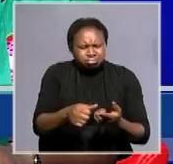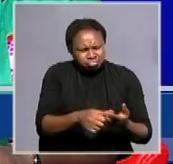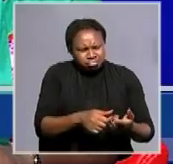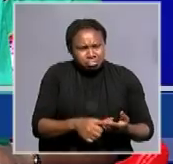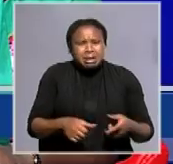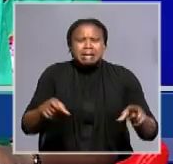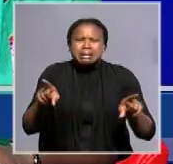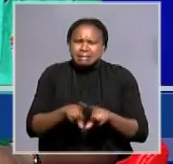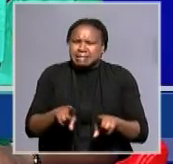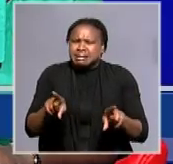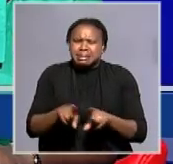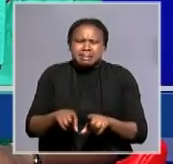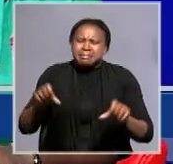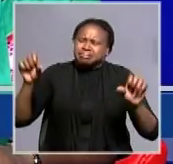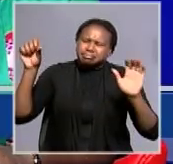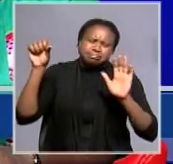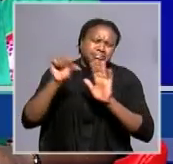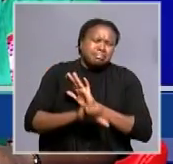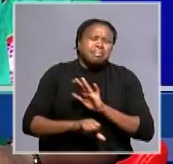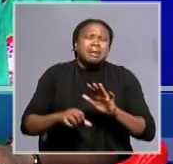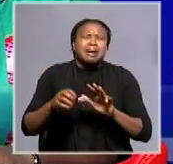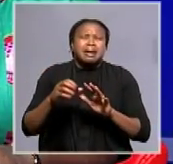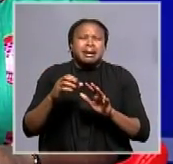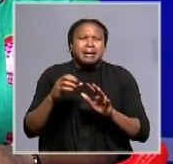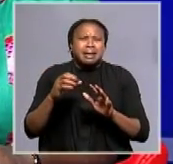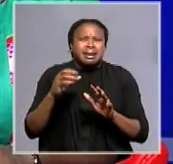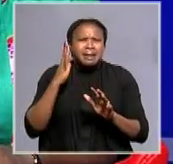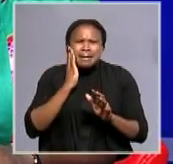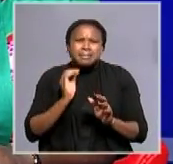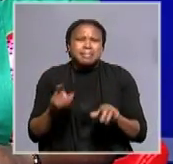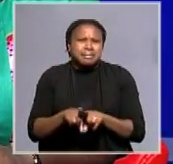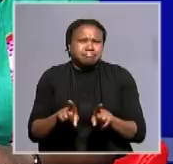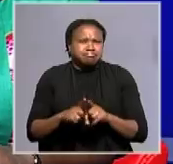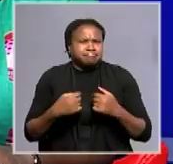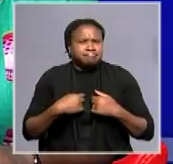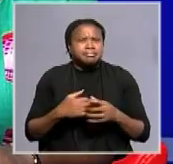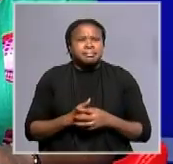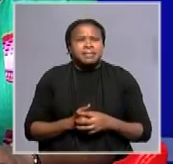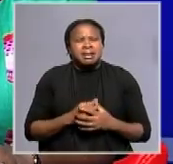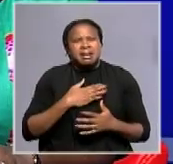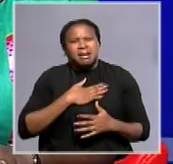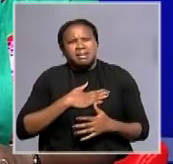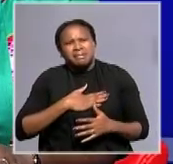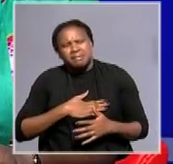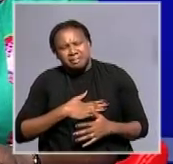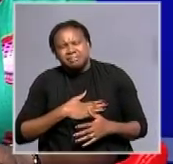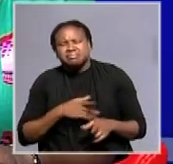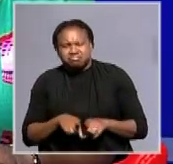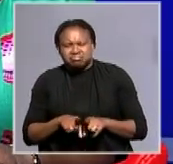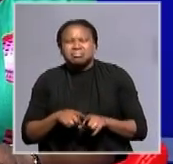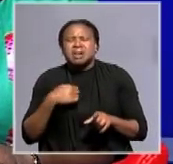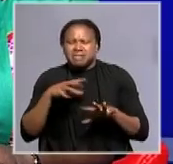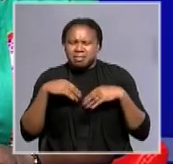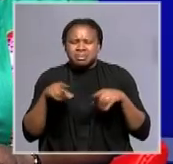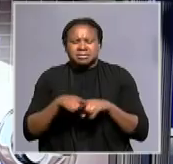through a traumatic experience as I did. So, I feel for them. I treat them as myself.